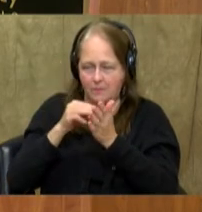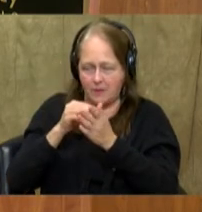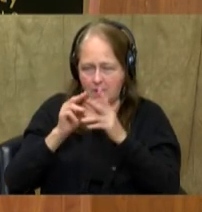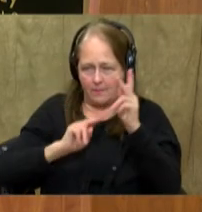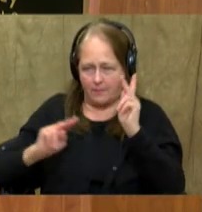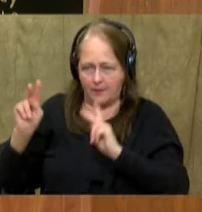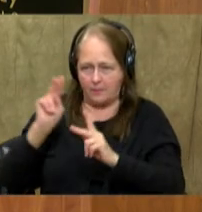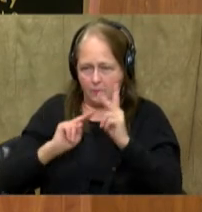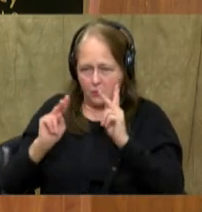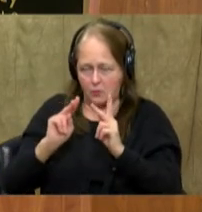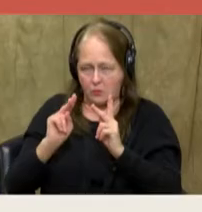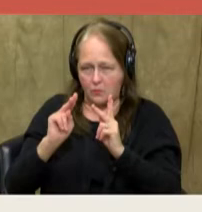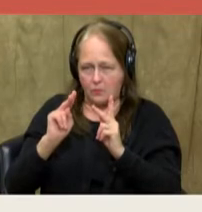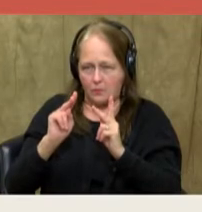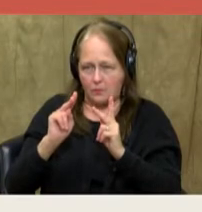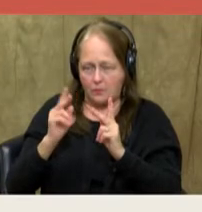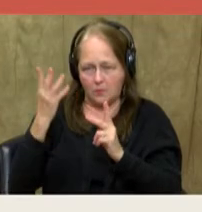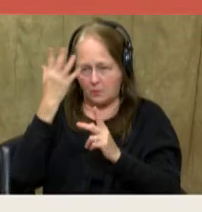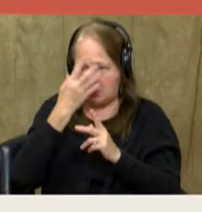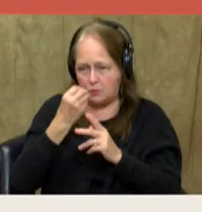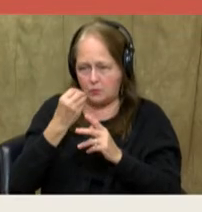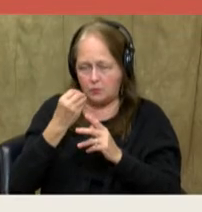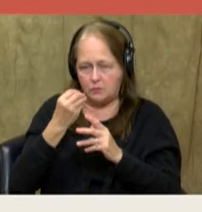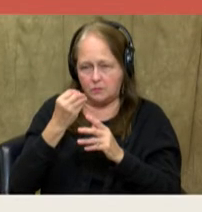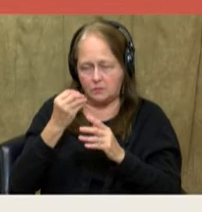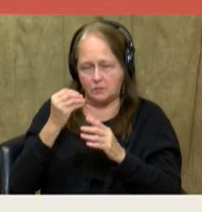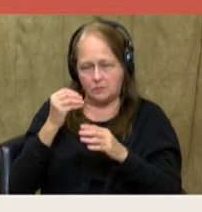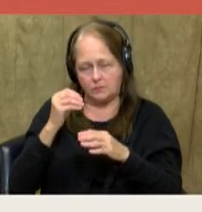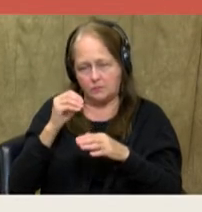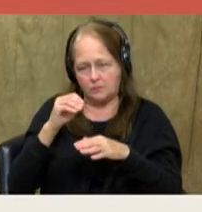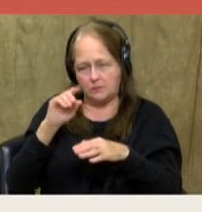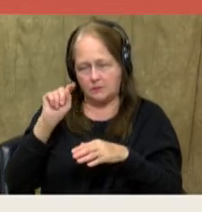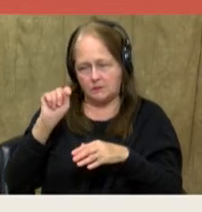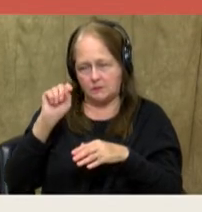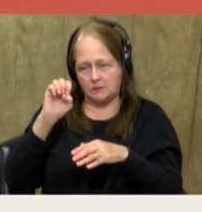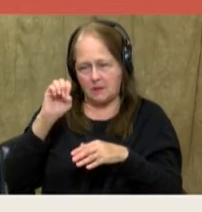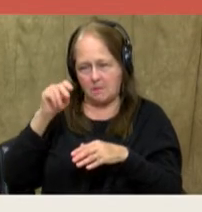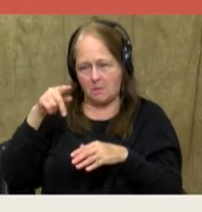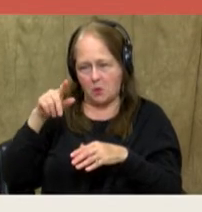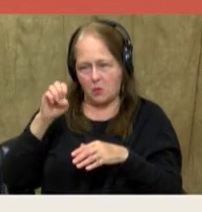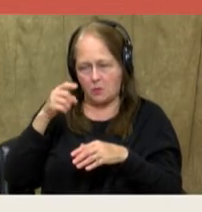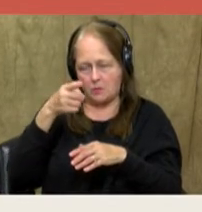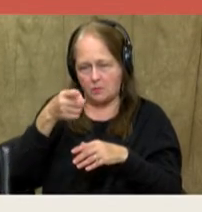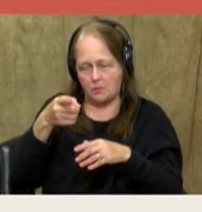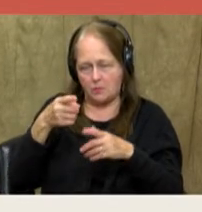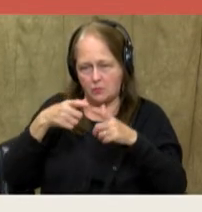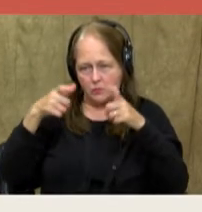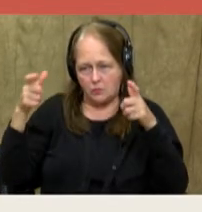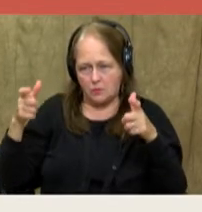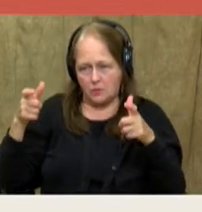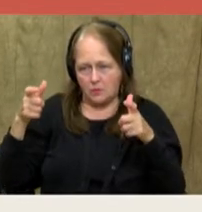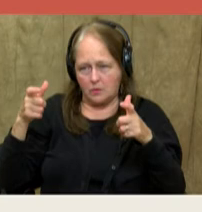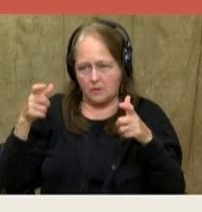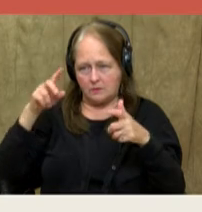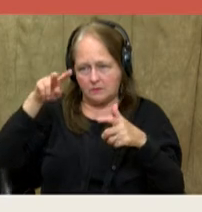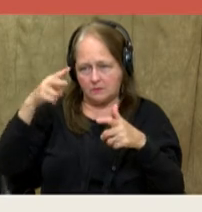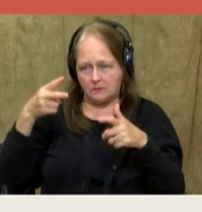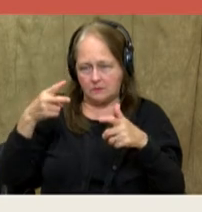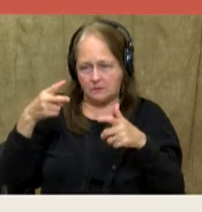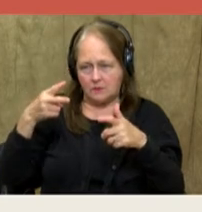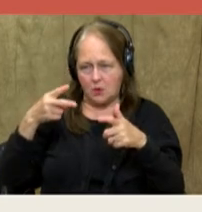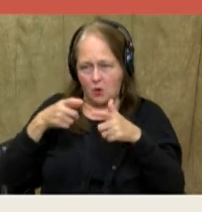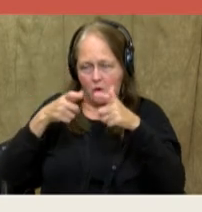And there's a beautiful Hindu temple there. It's the largest city in India and the second largest urban area in the world